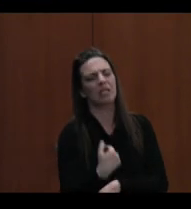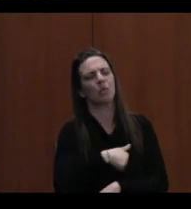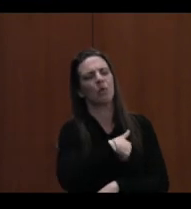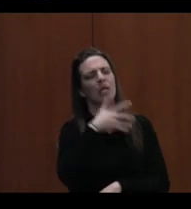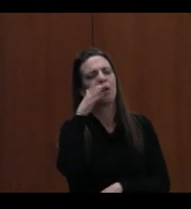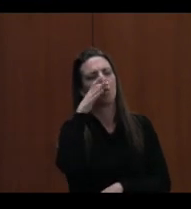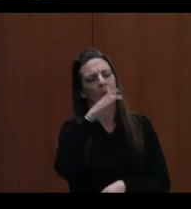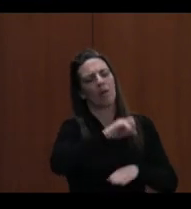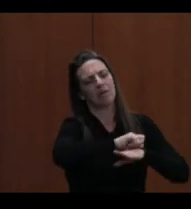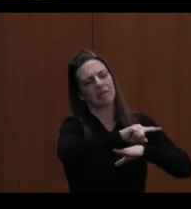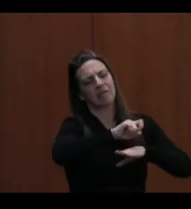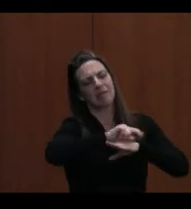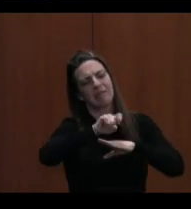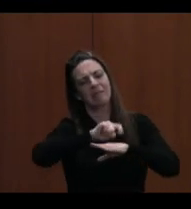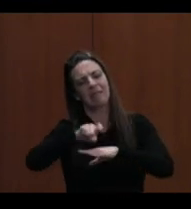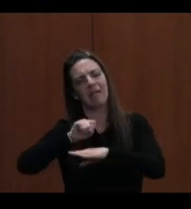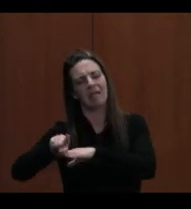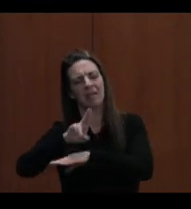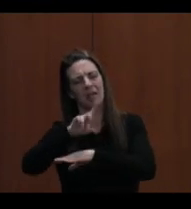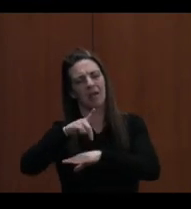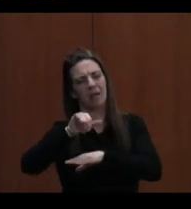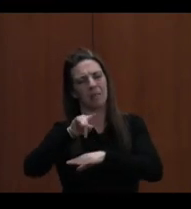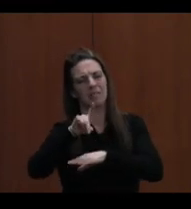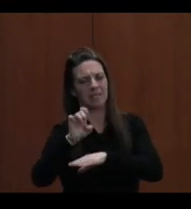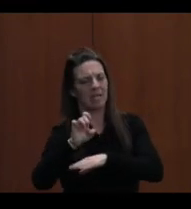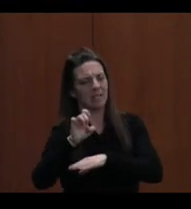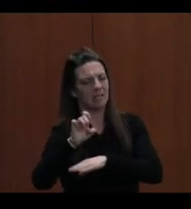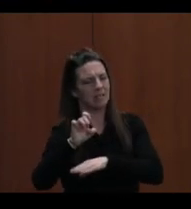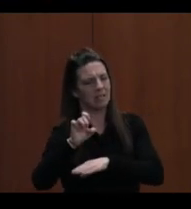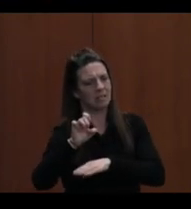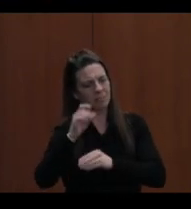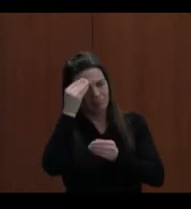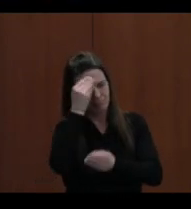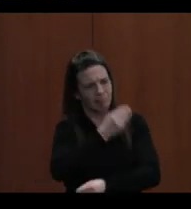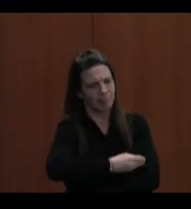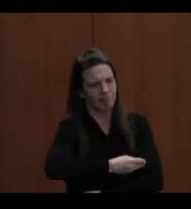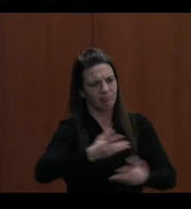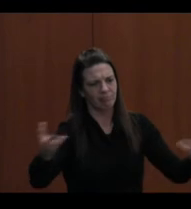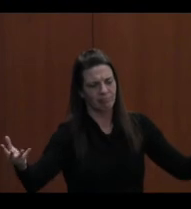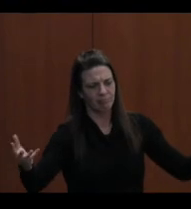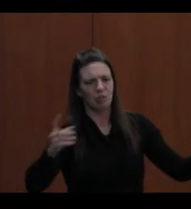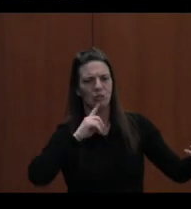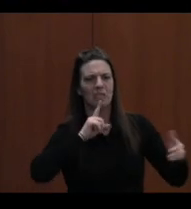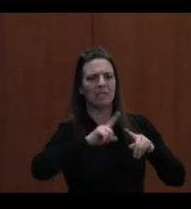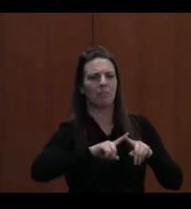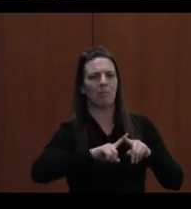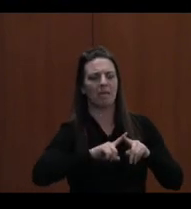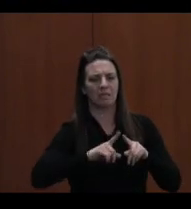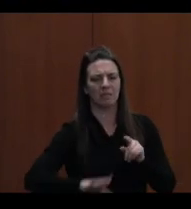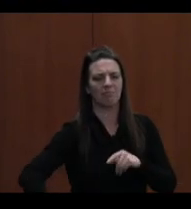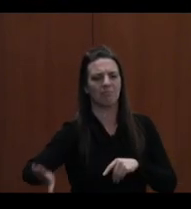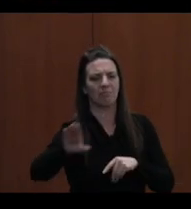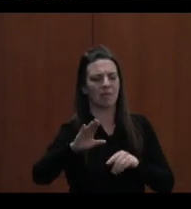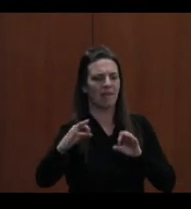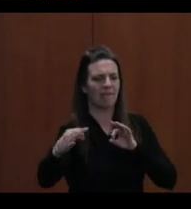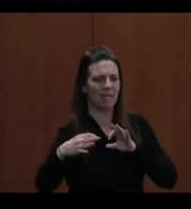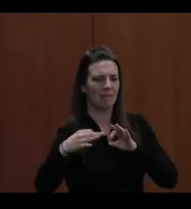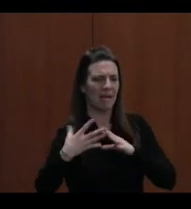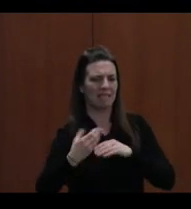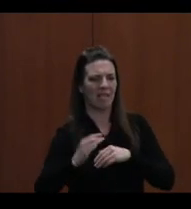from central office to teachers based on the feedback that we're hearing and the needs from our staff.